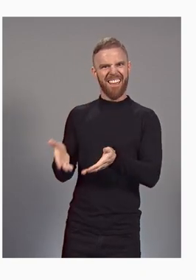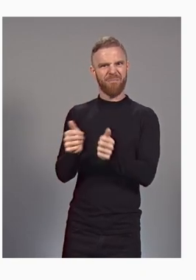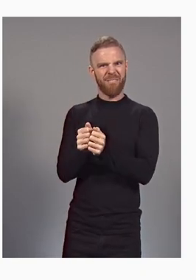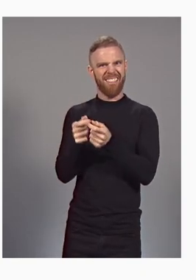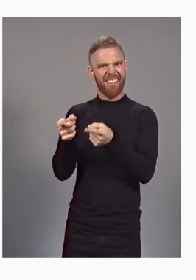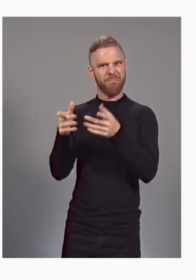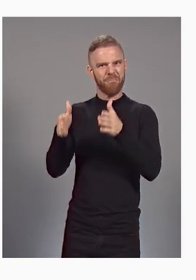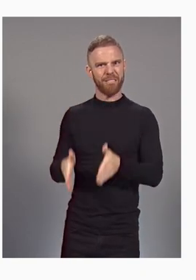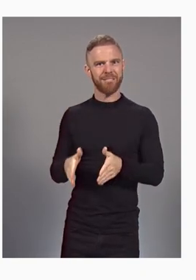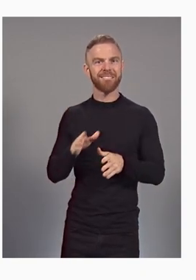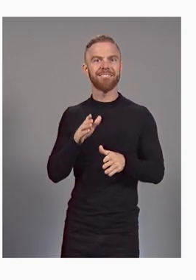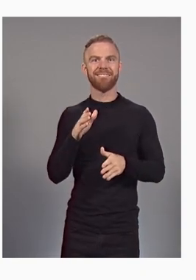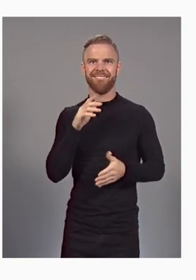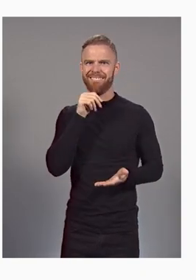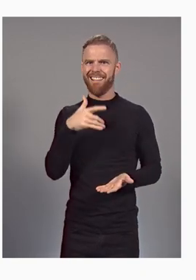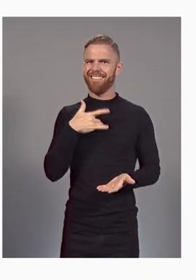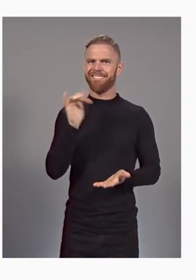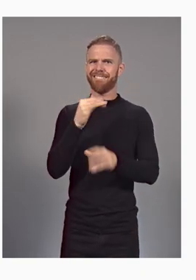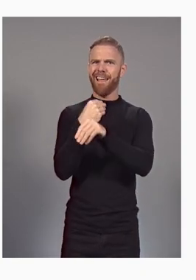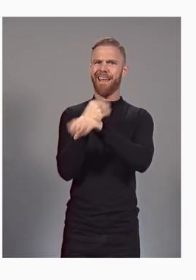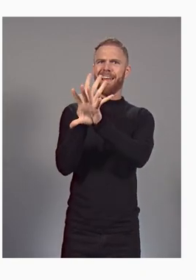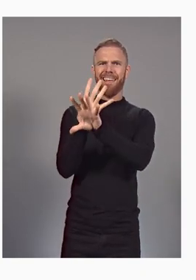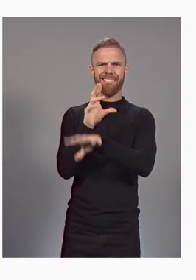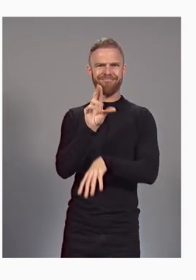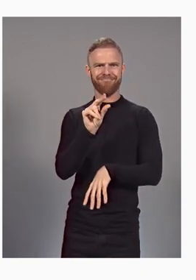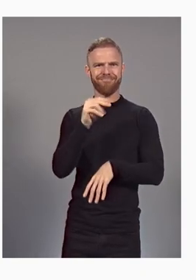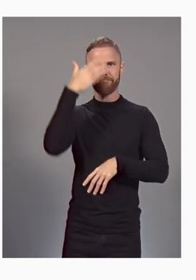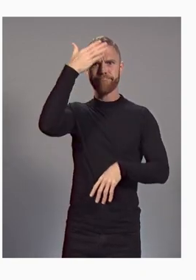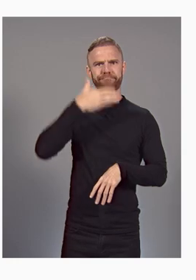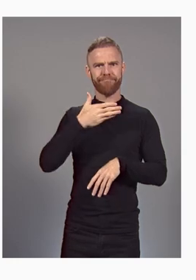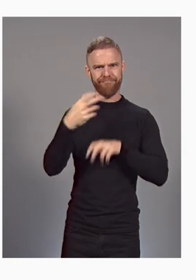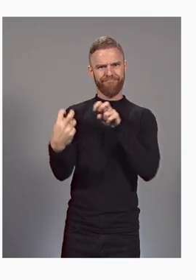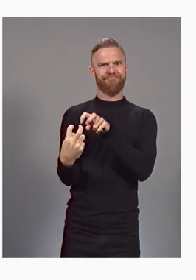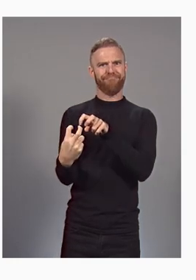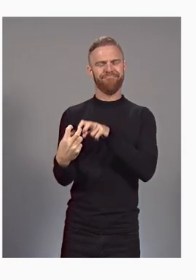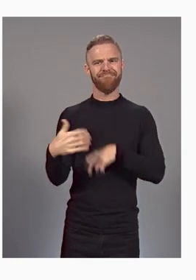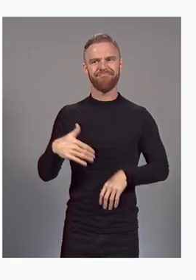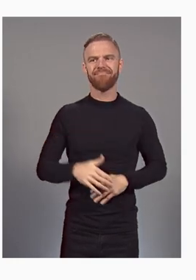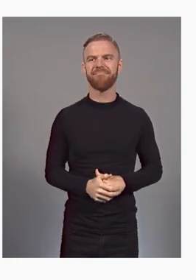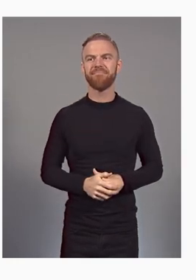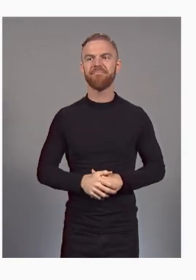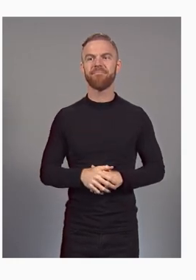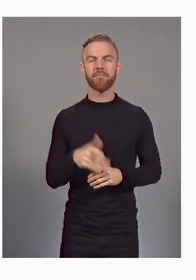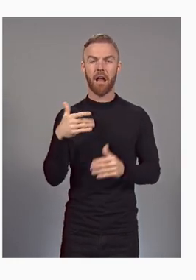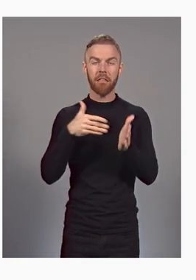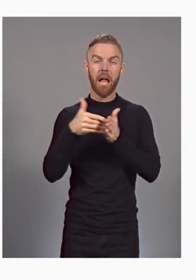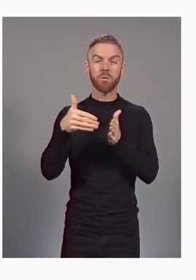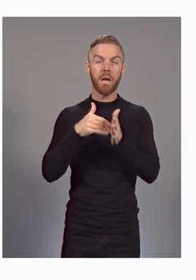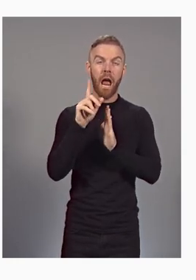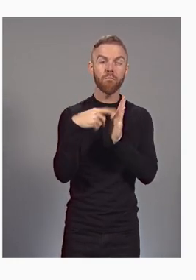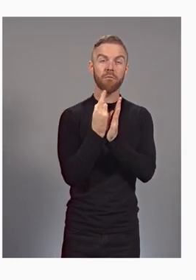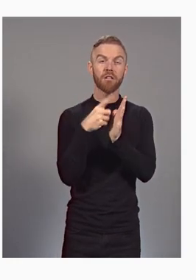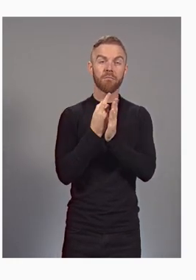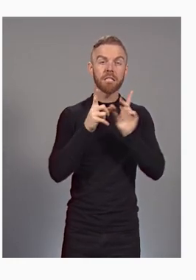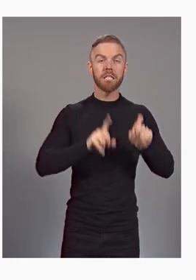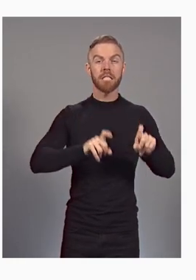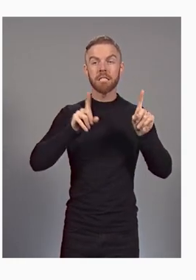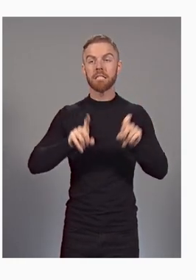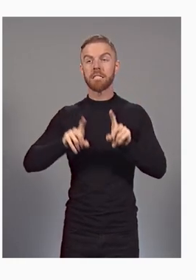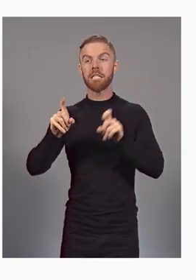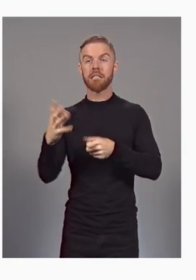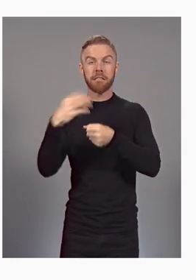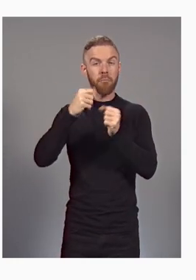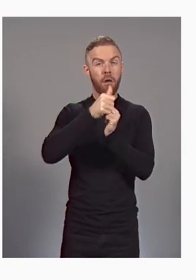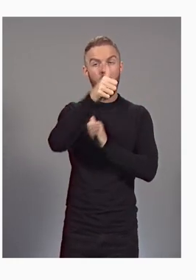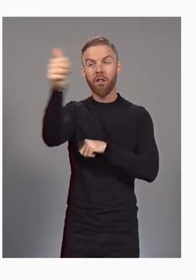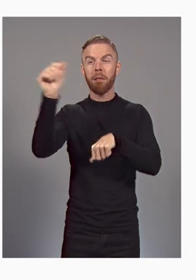call. After thousands of hours of testing in our own offices, including demos with enterprise partners, we are